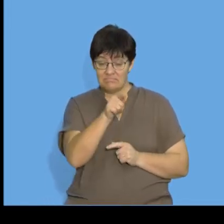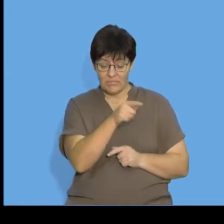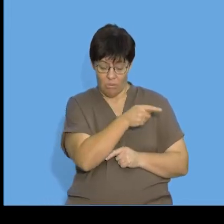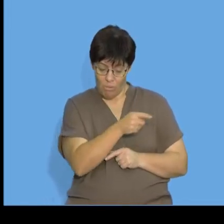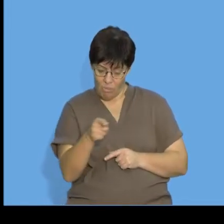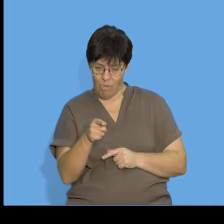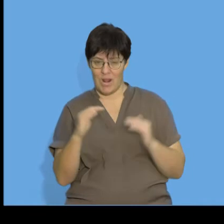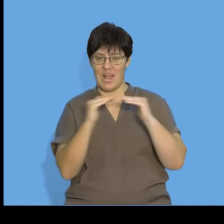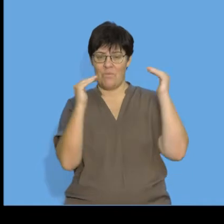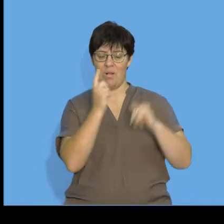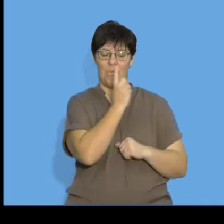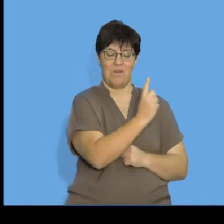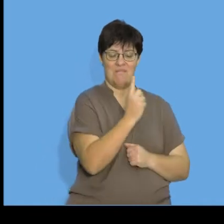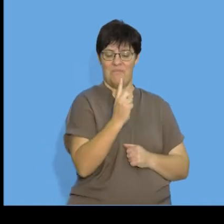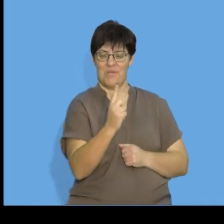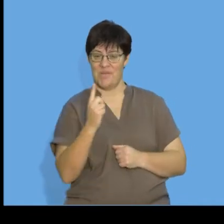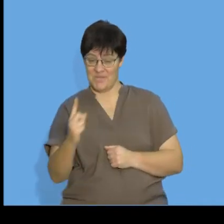are equal,